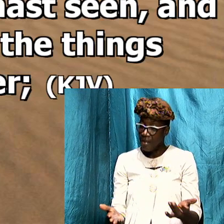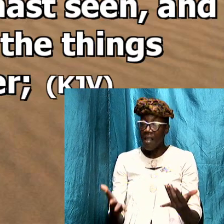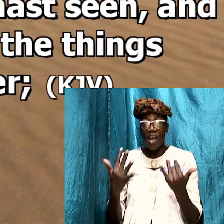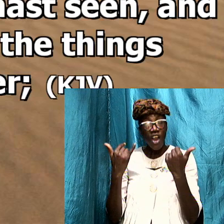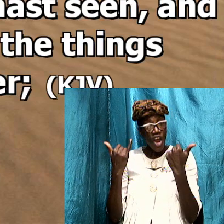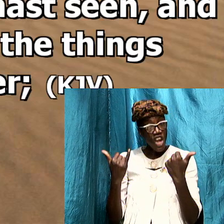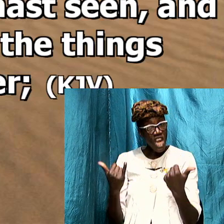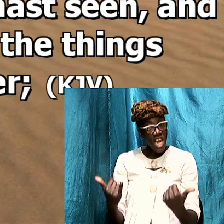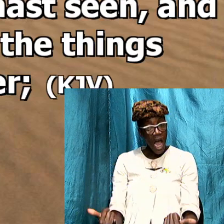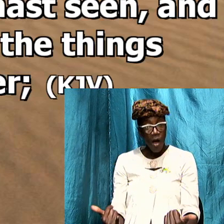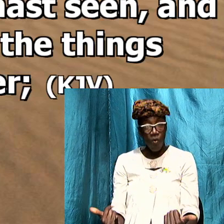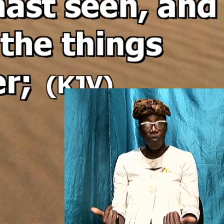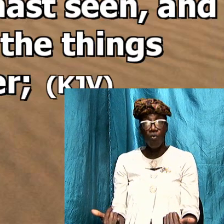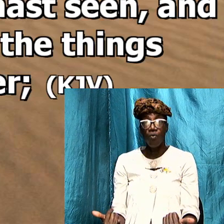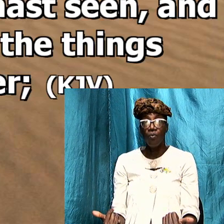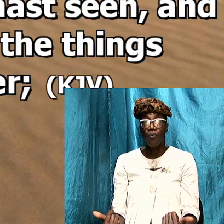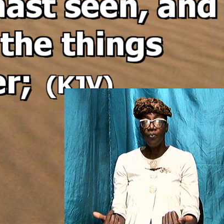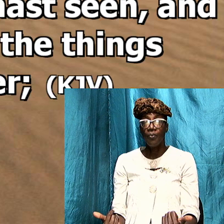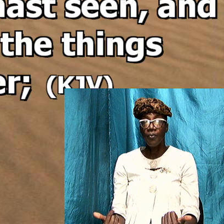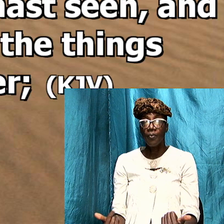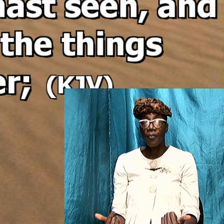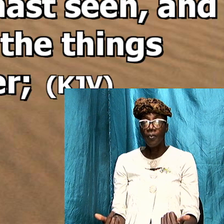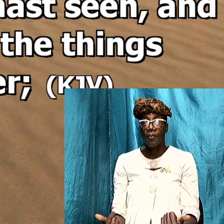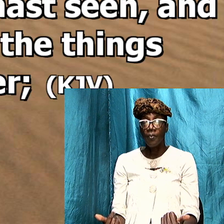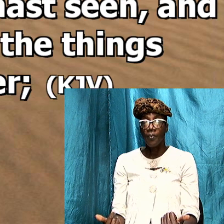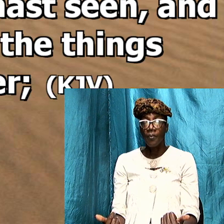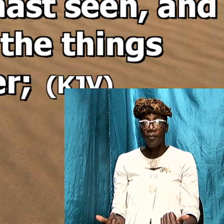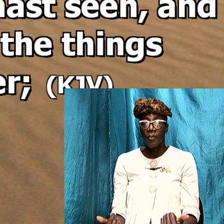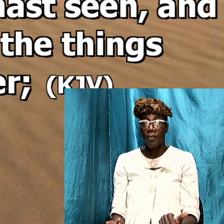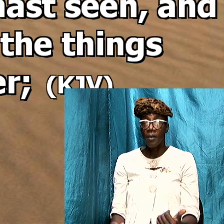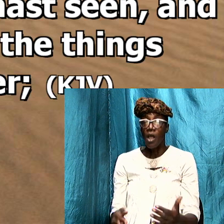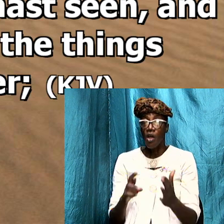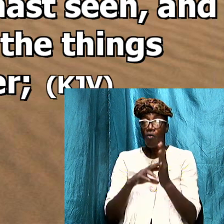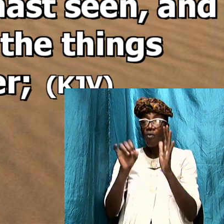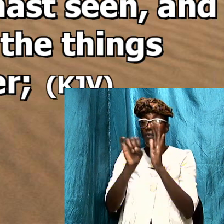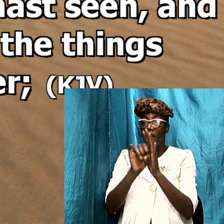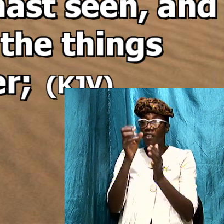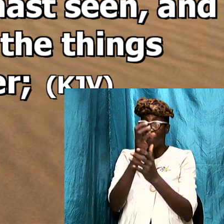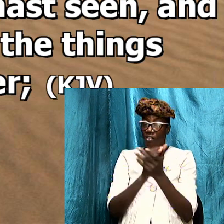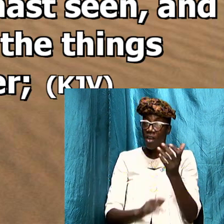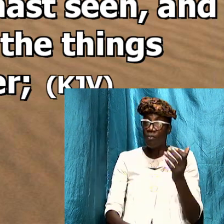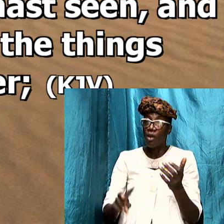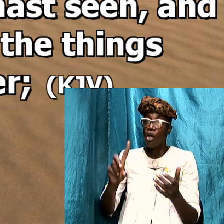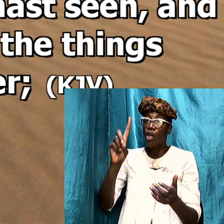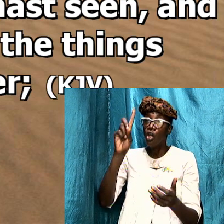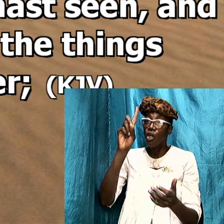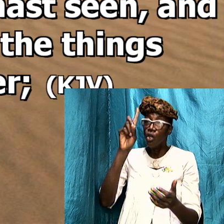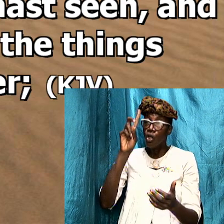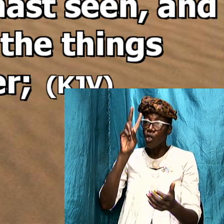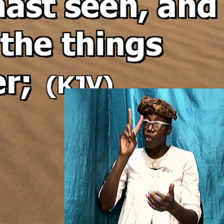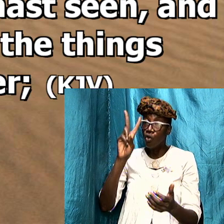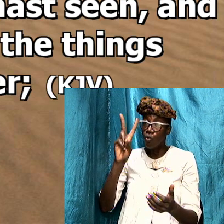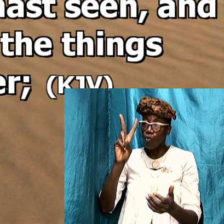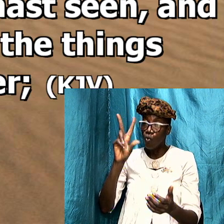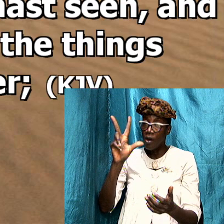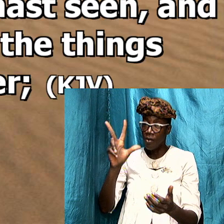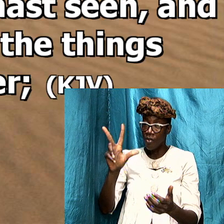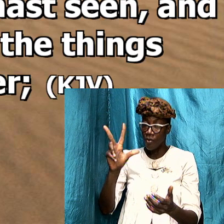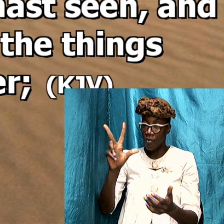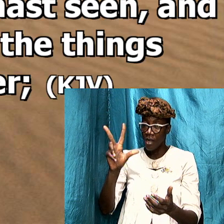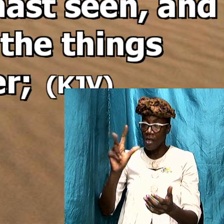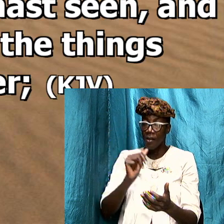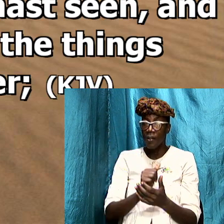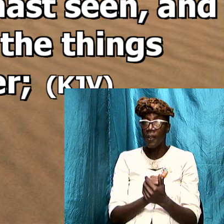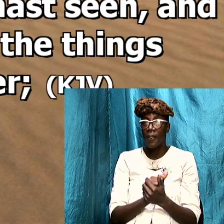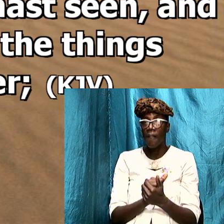present and Revelation chapter number 2 and number 3 deals with that and